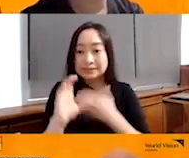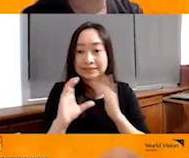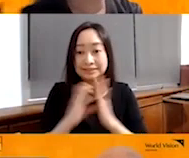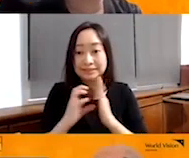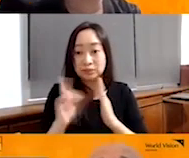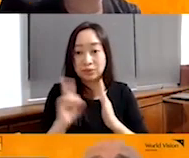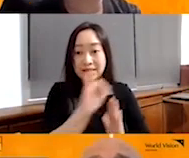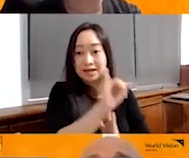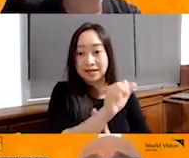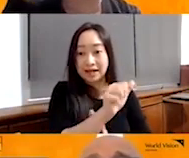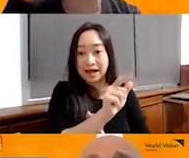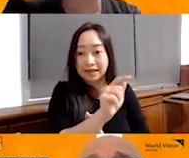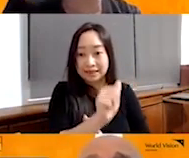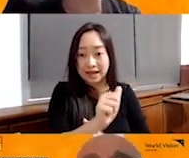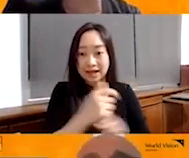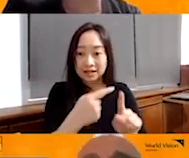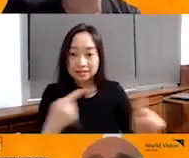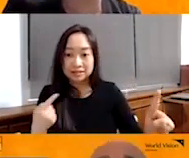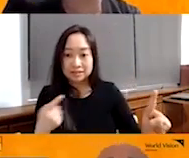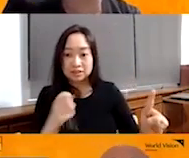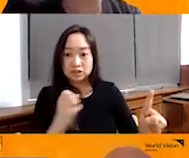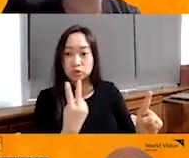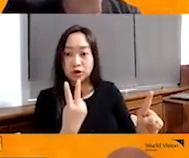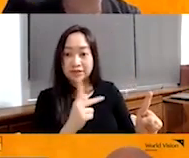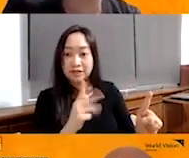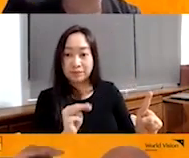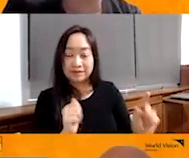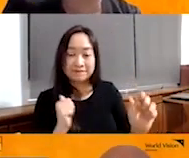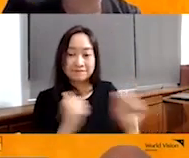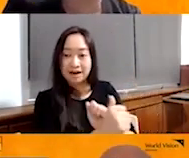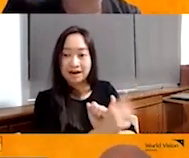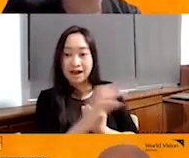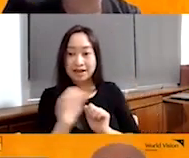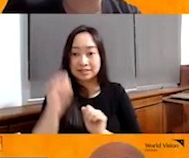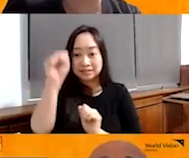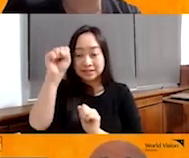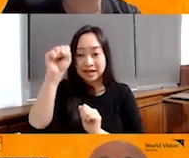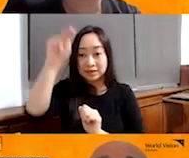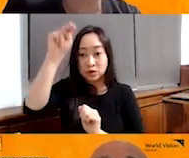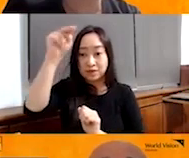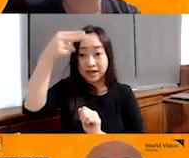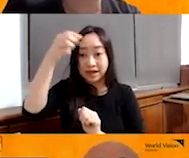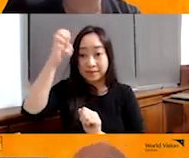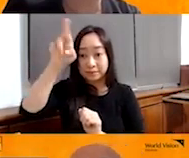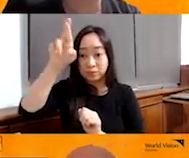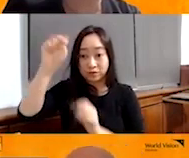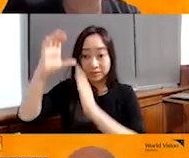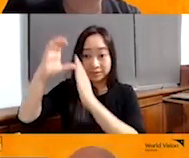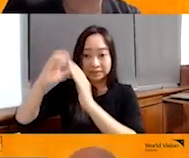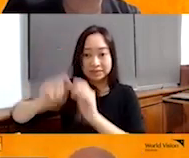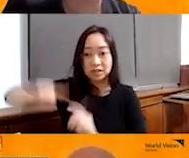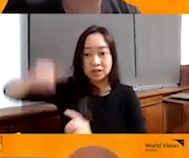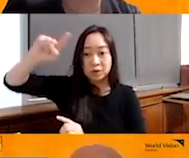Chata and is 12 kilometers far and also Hebron in the north is 20 kilometers far